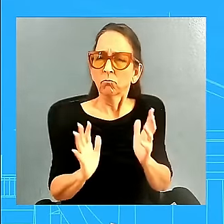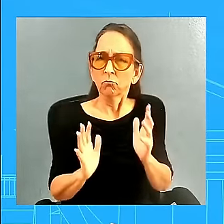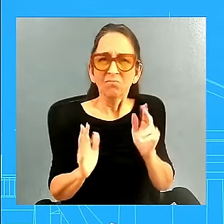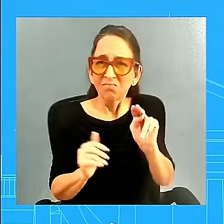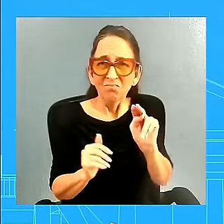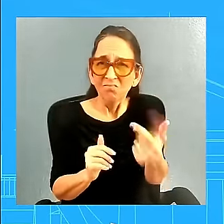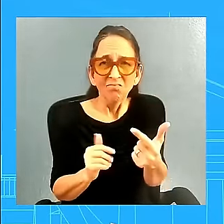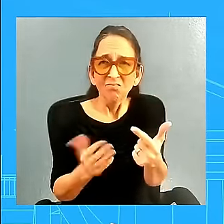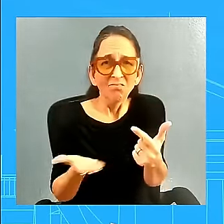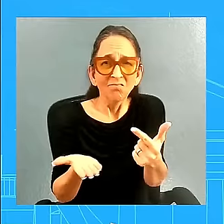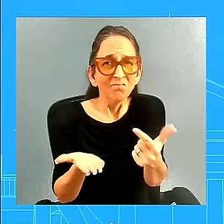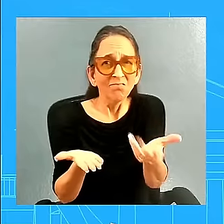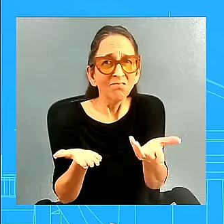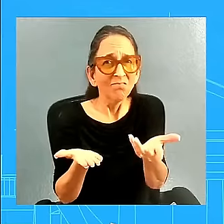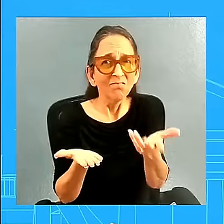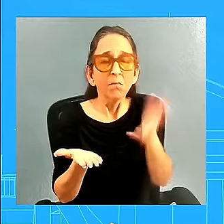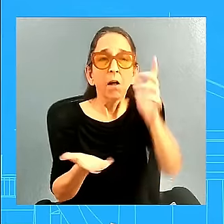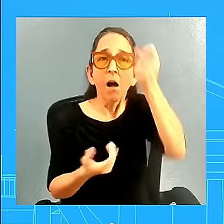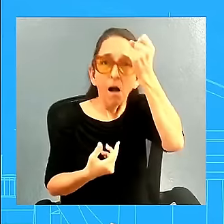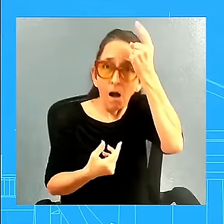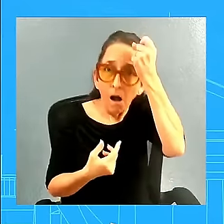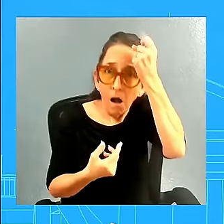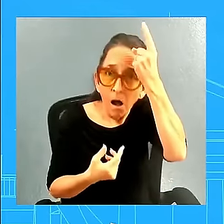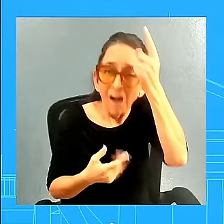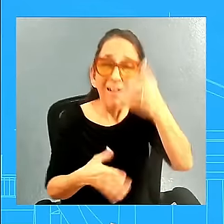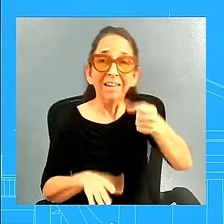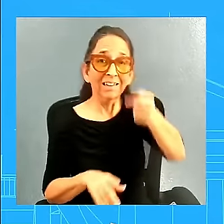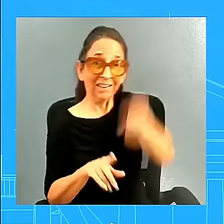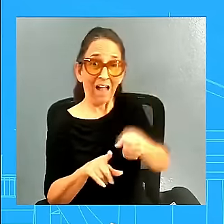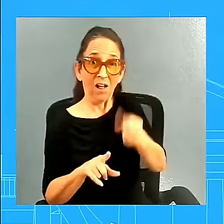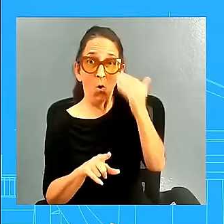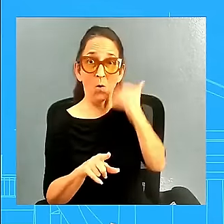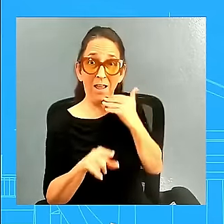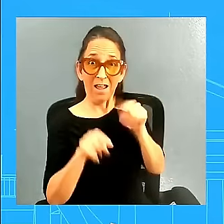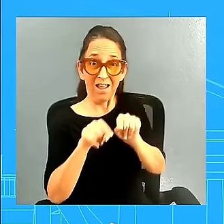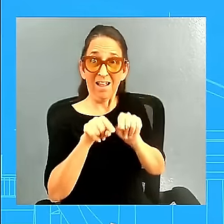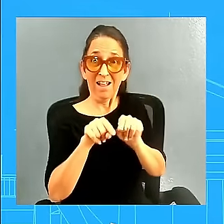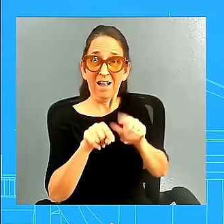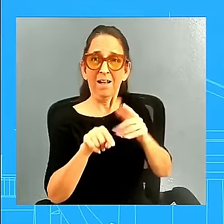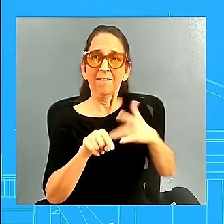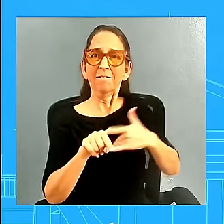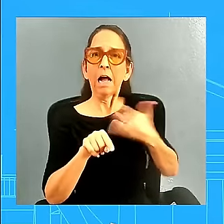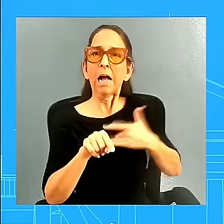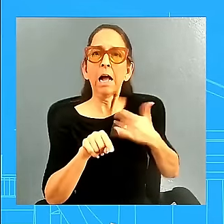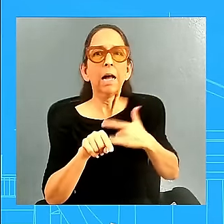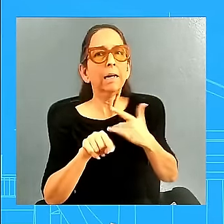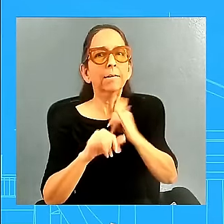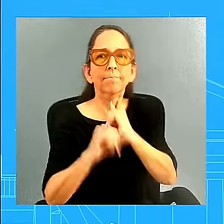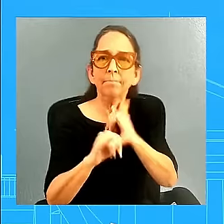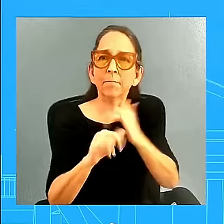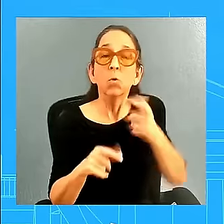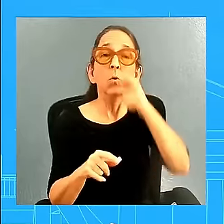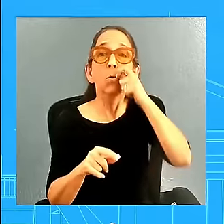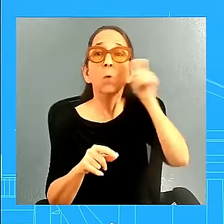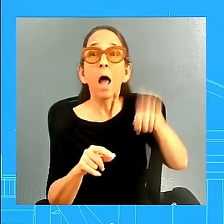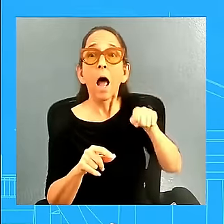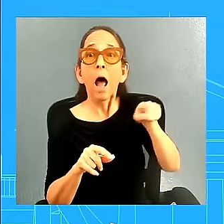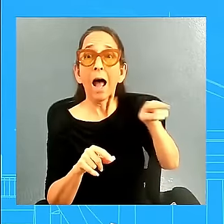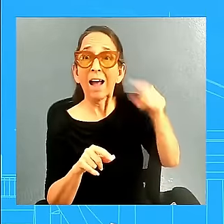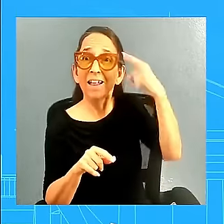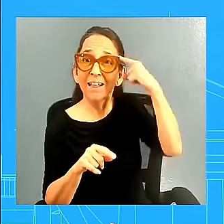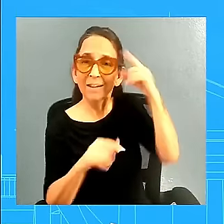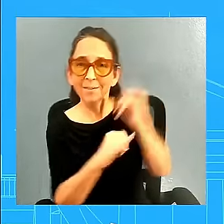today and what our South Korean counterparts have said. Ukrainian intelligence has released information very, very similar. And again,